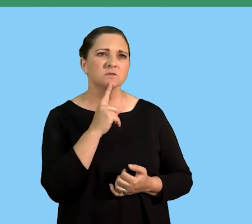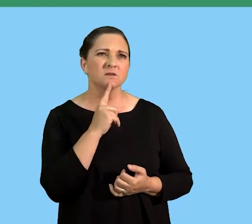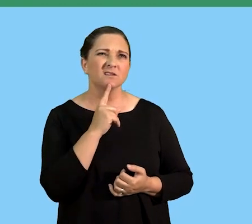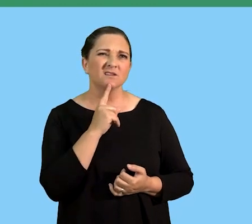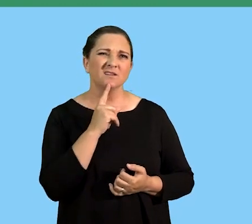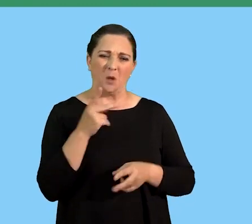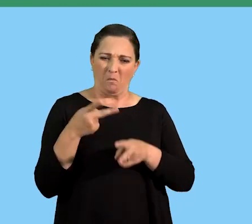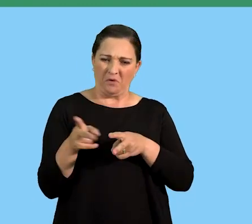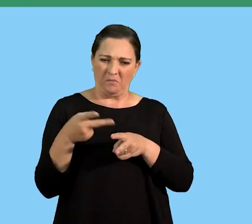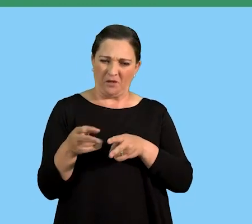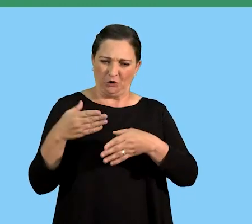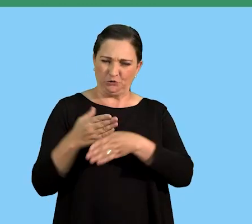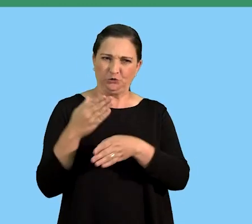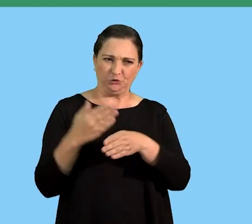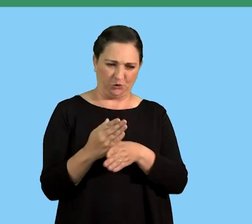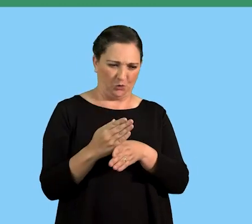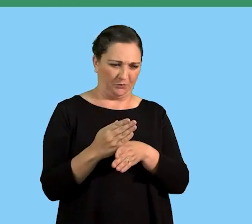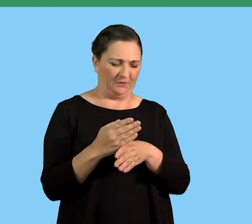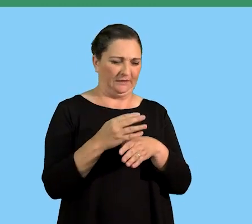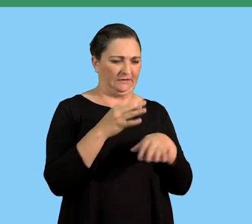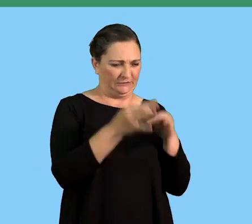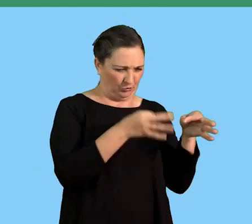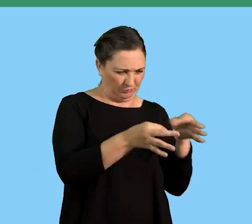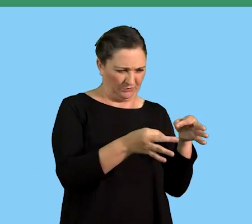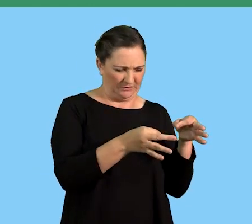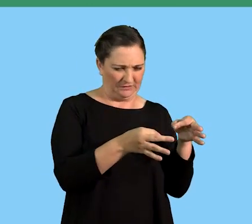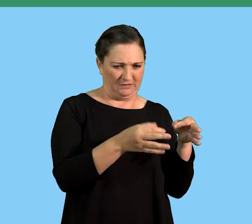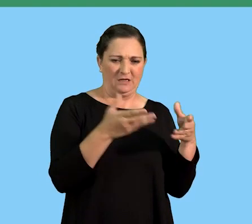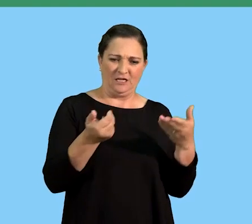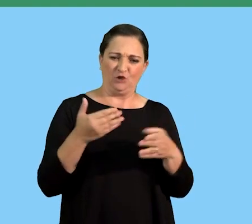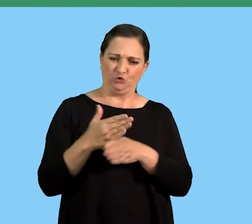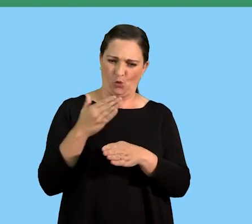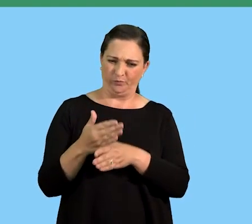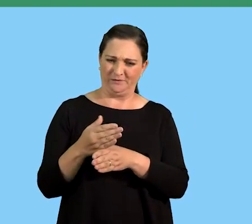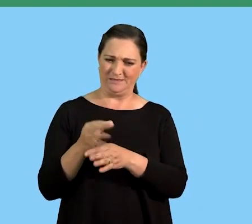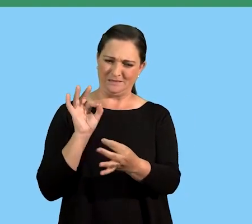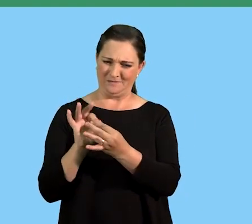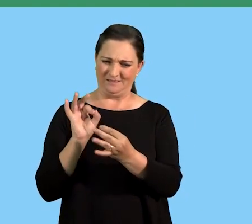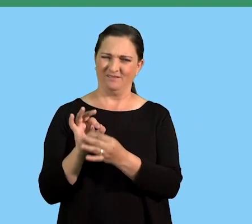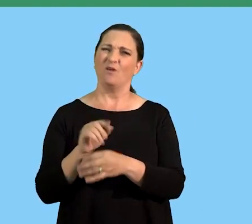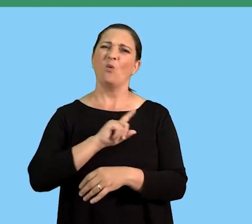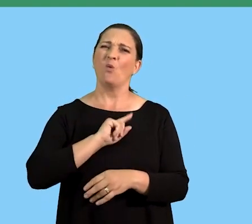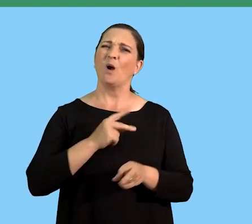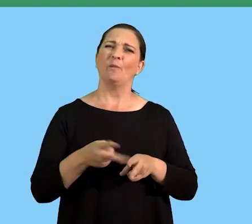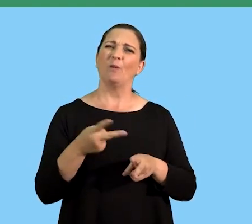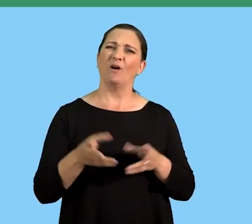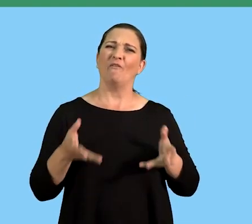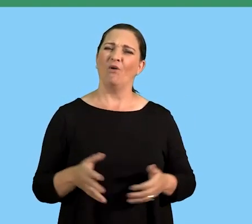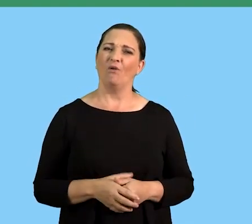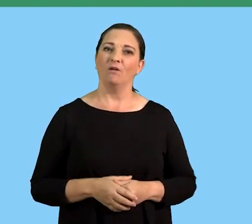is the necessity of preparing a job description and a job specification?